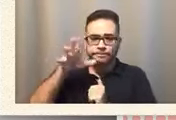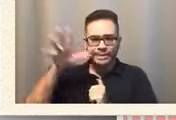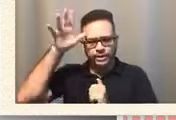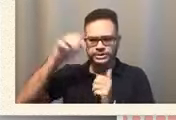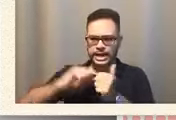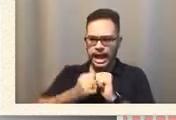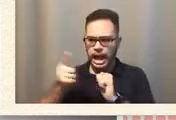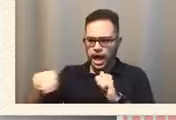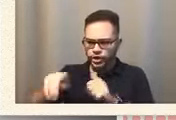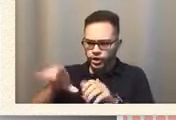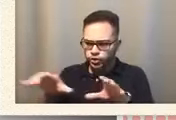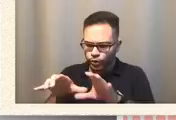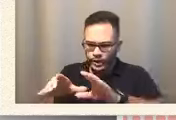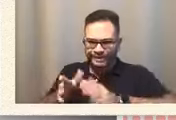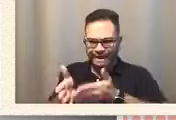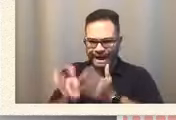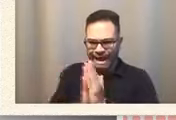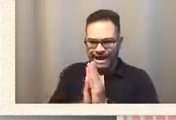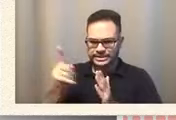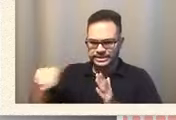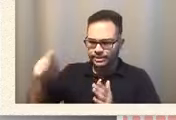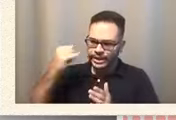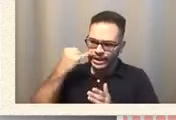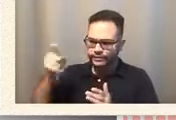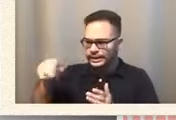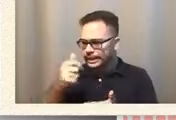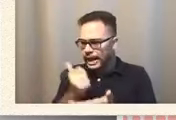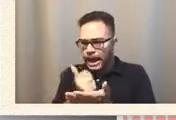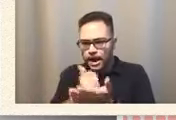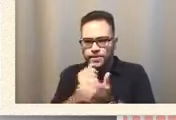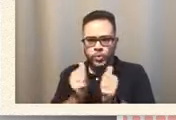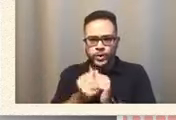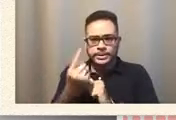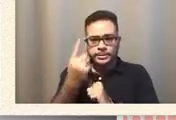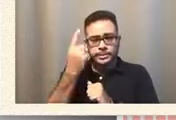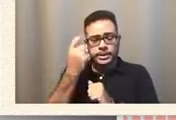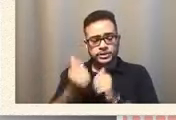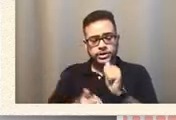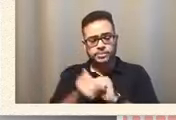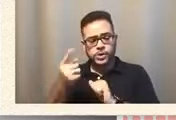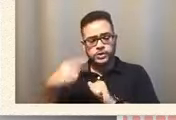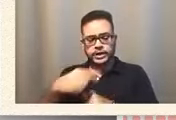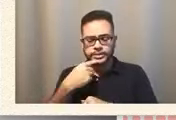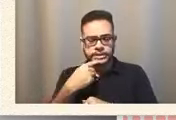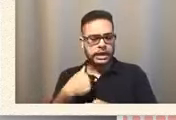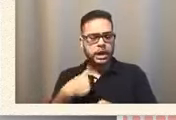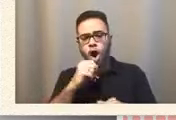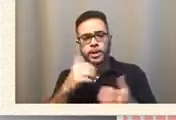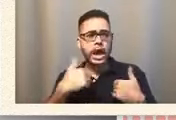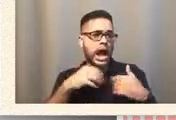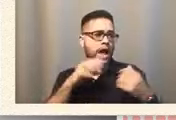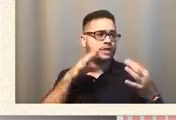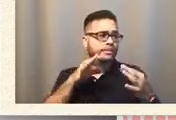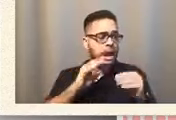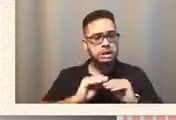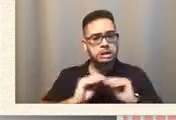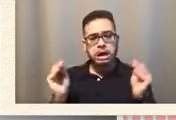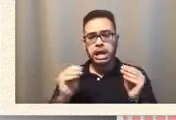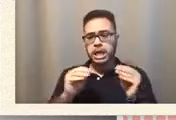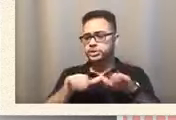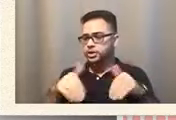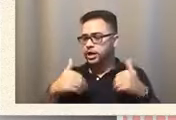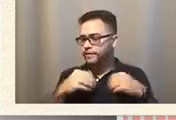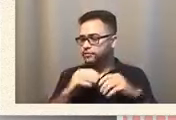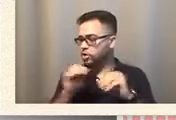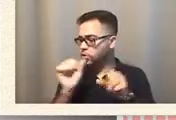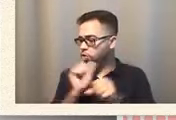need help with. Because a lot of them are like, oh, I'm not getting any feedback. The kid isn't turning any work. I'm like, I haven't even tried to